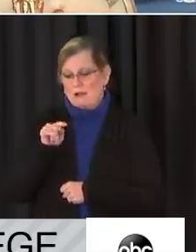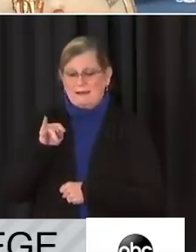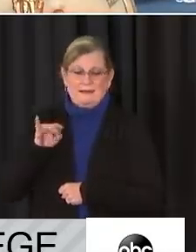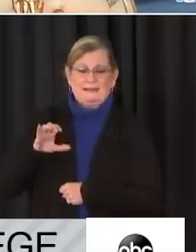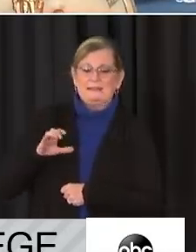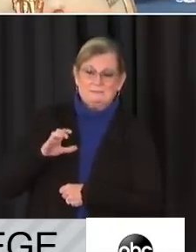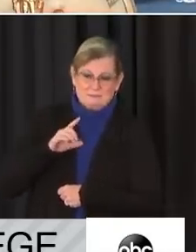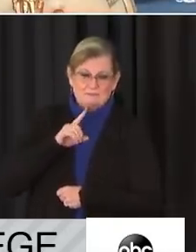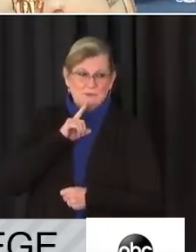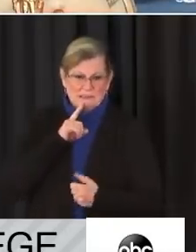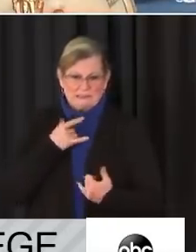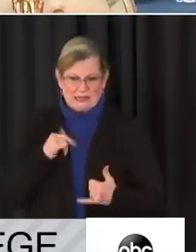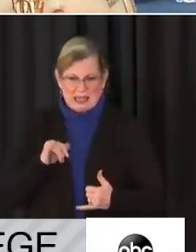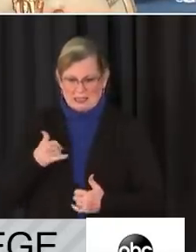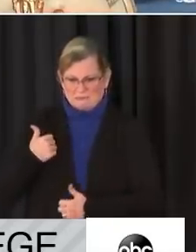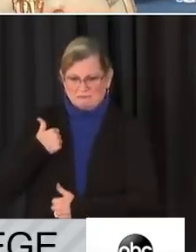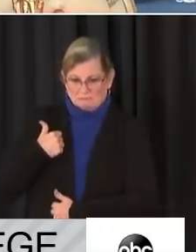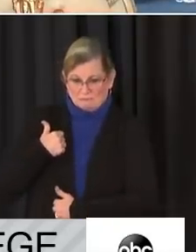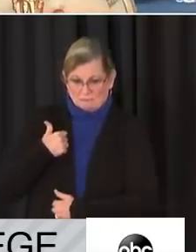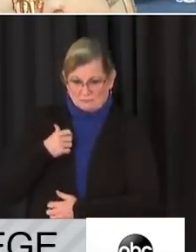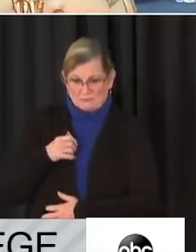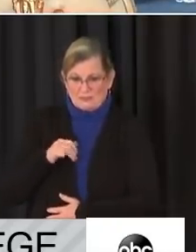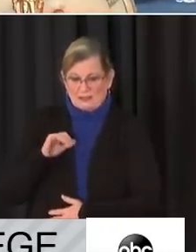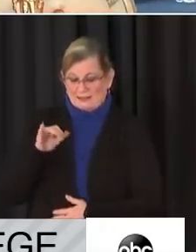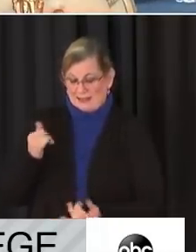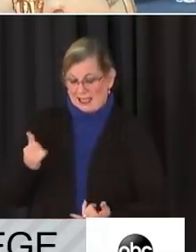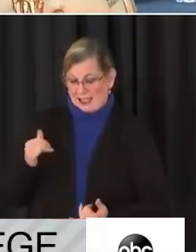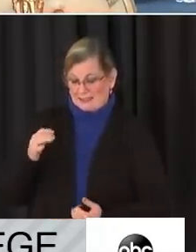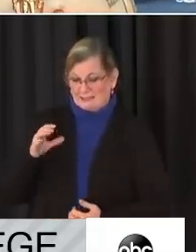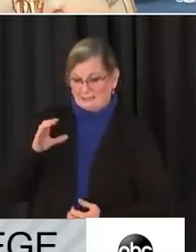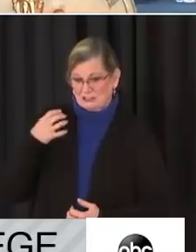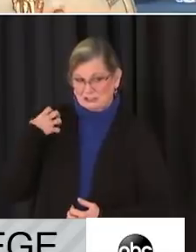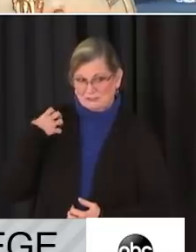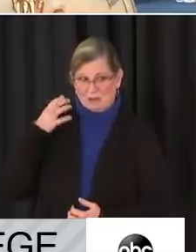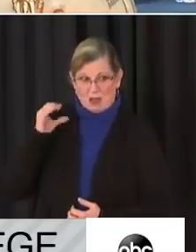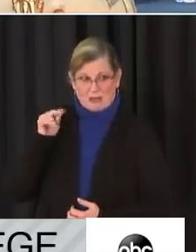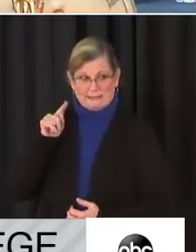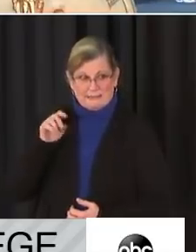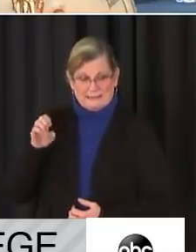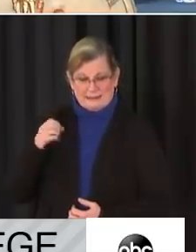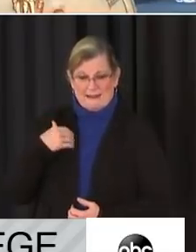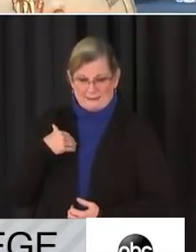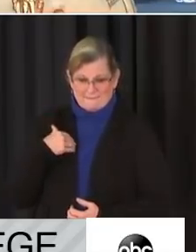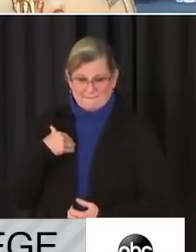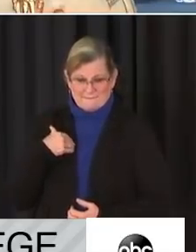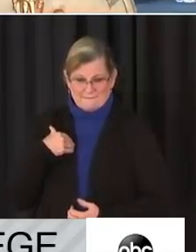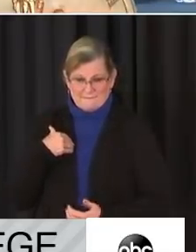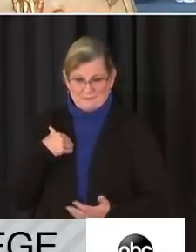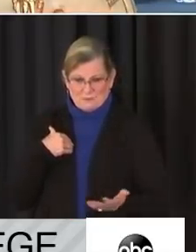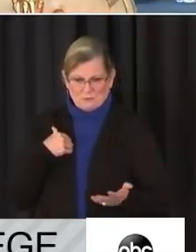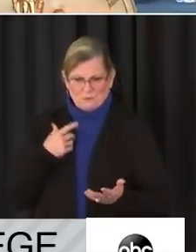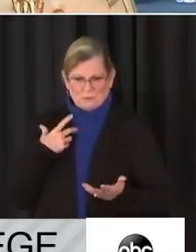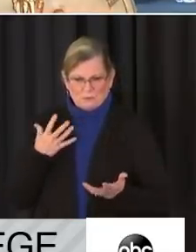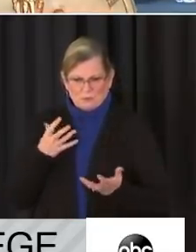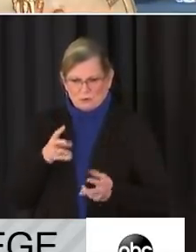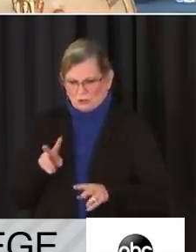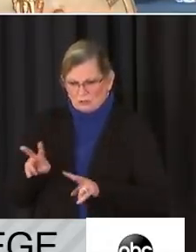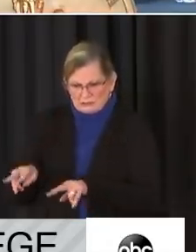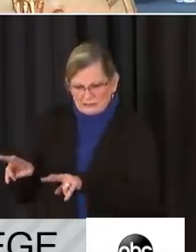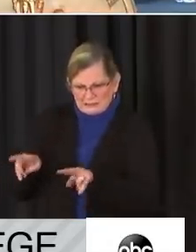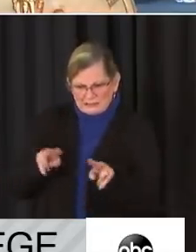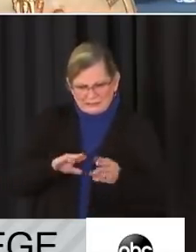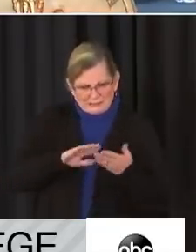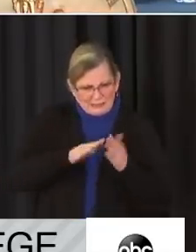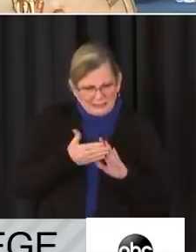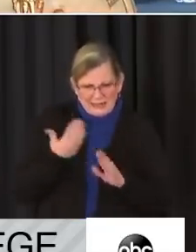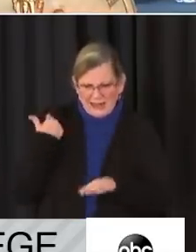Chief Conte and I had the, I joined chief in touring the city last night